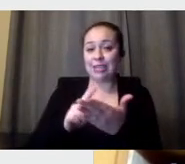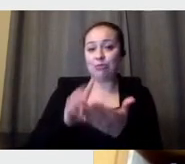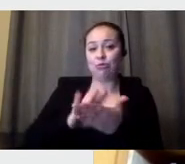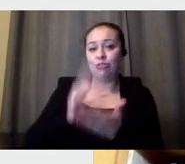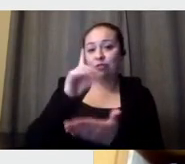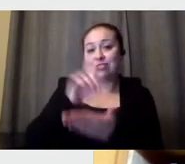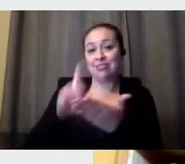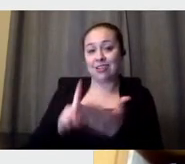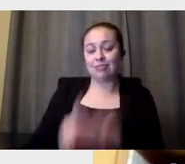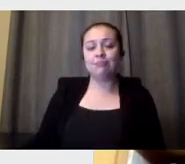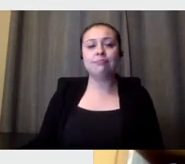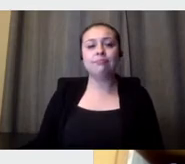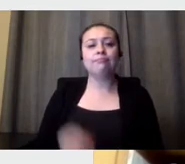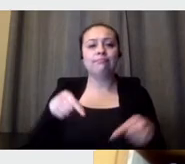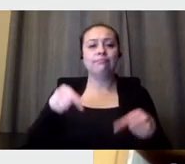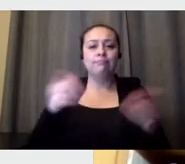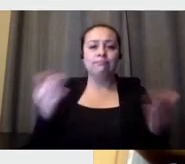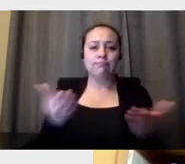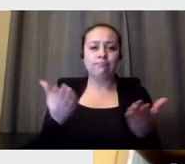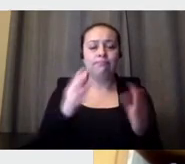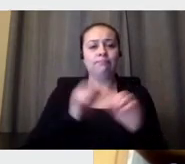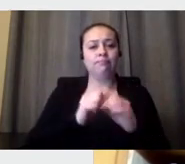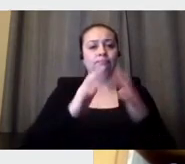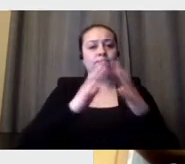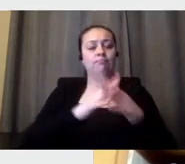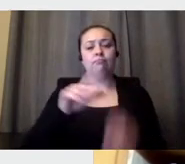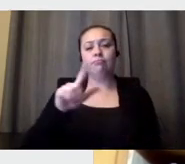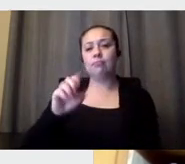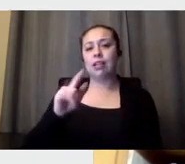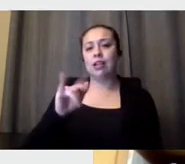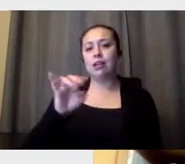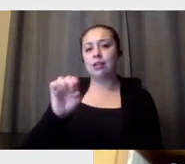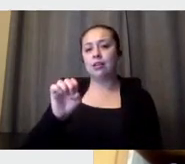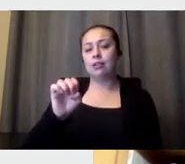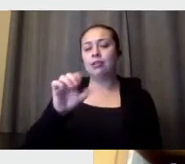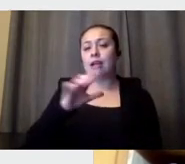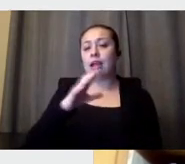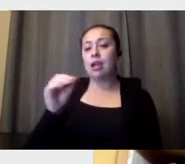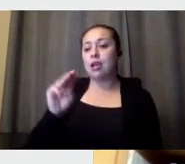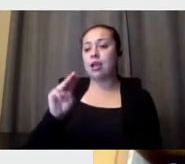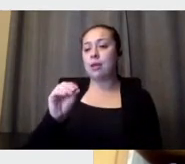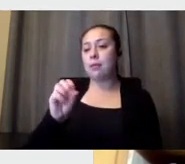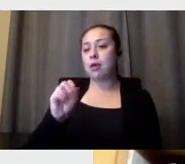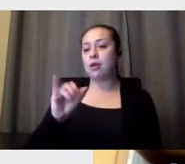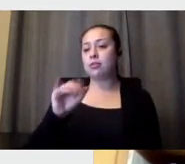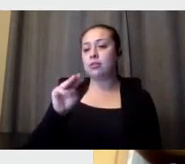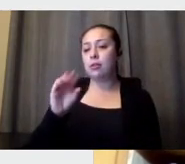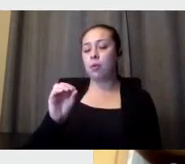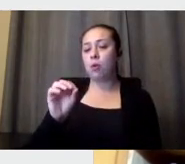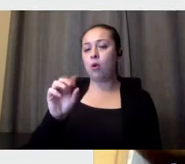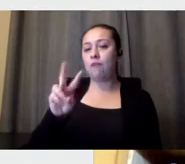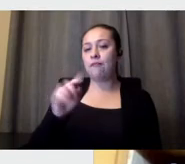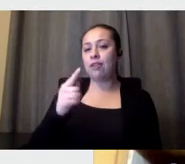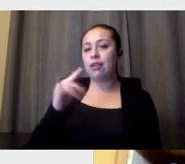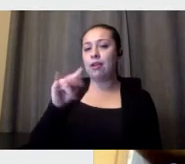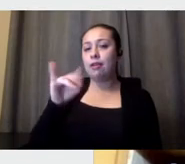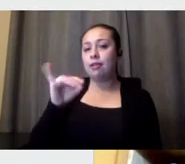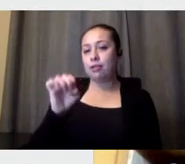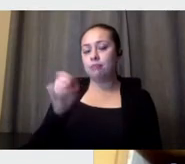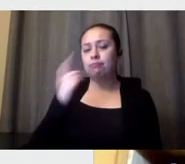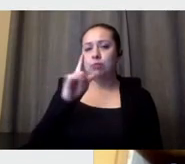houses the archive of renowned designers Lella and Massimo Vignelli, whose works are icons of international design.